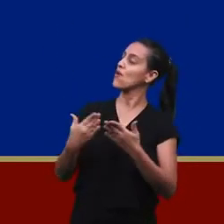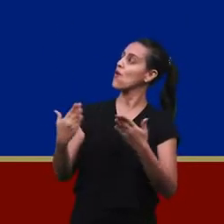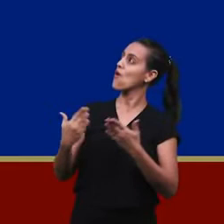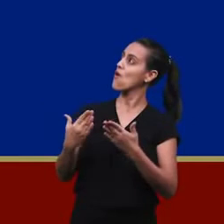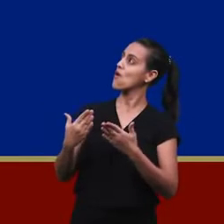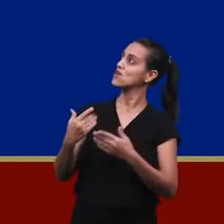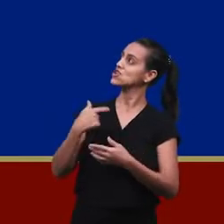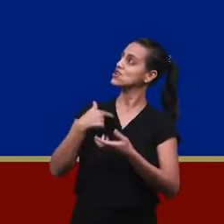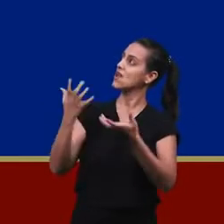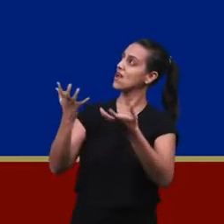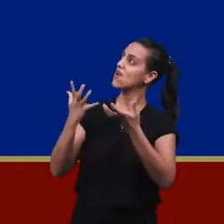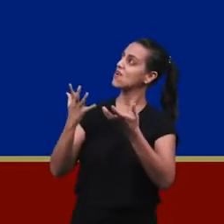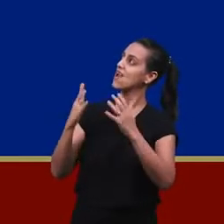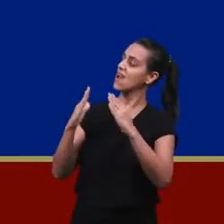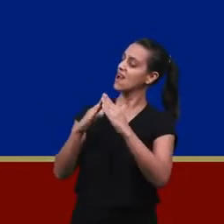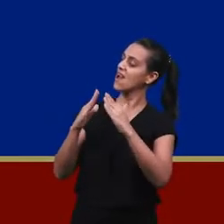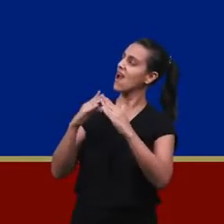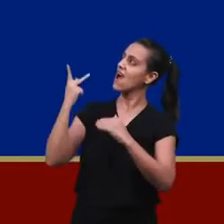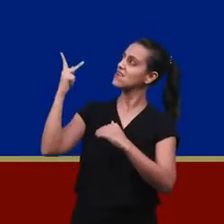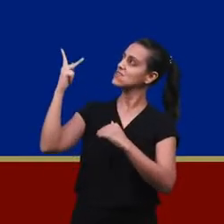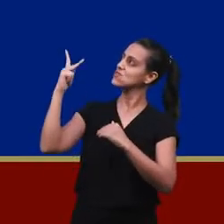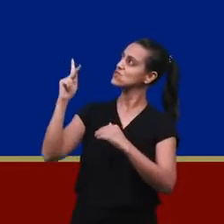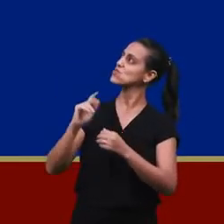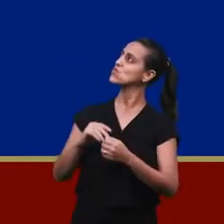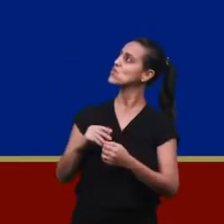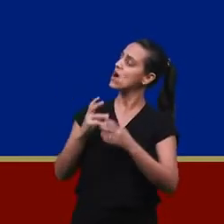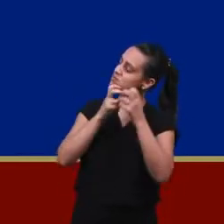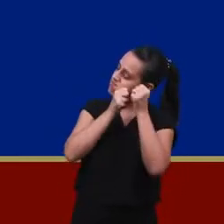for today I must stay at your house.